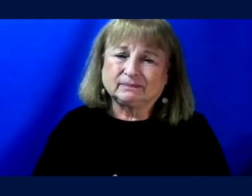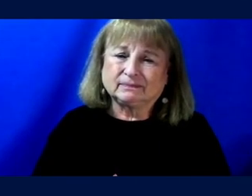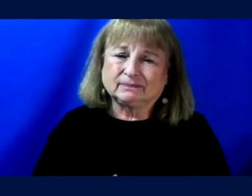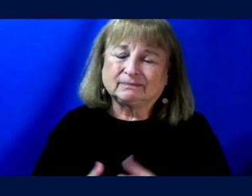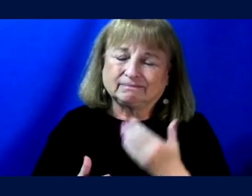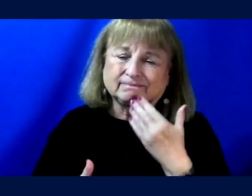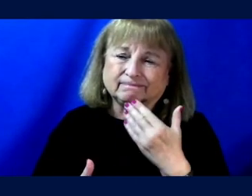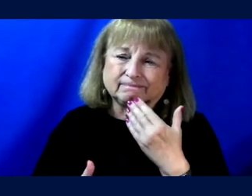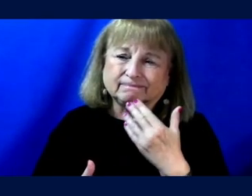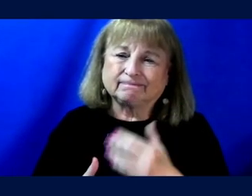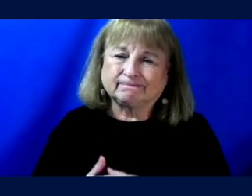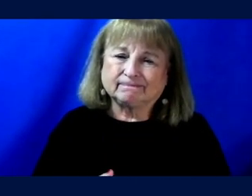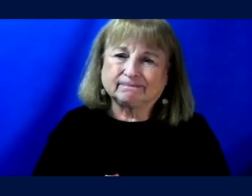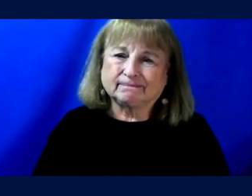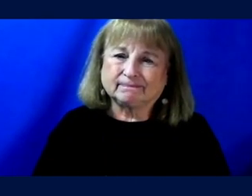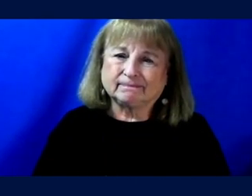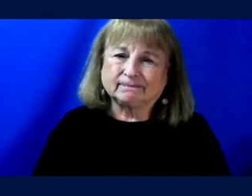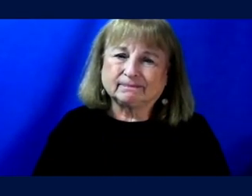use the system.